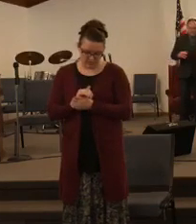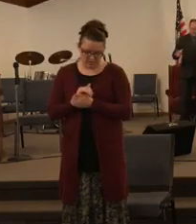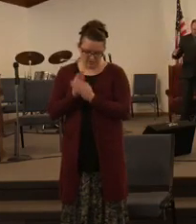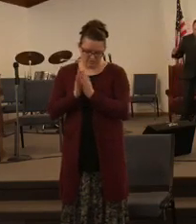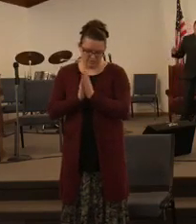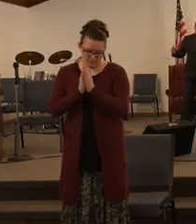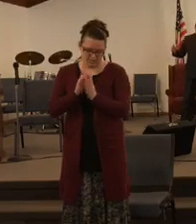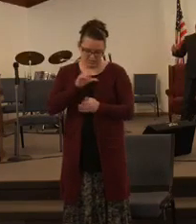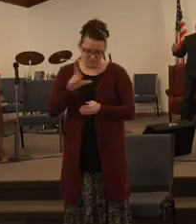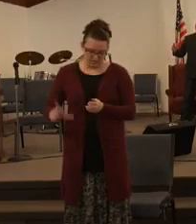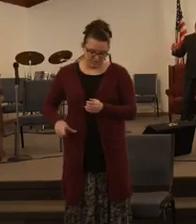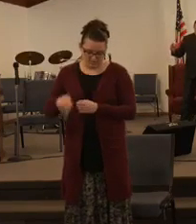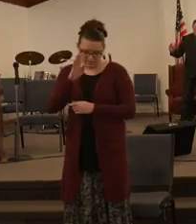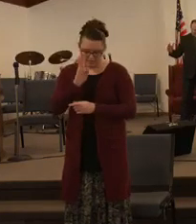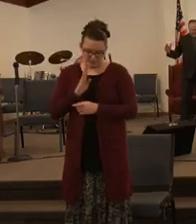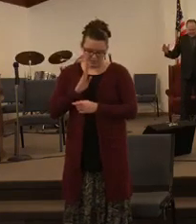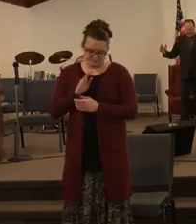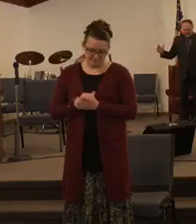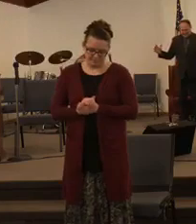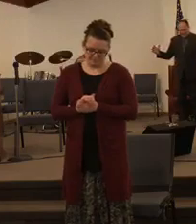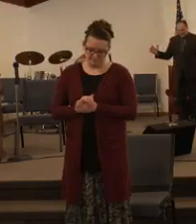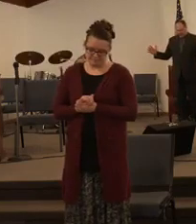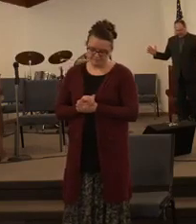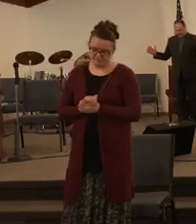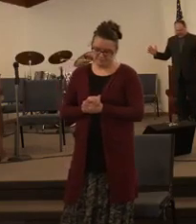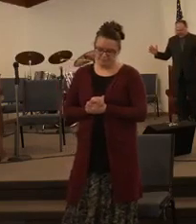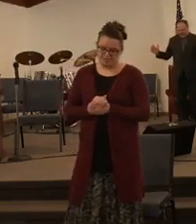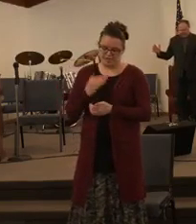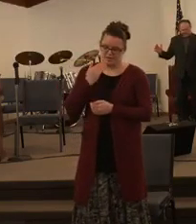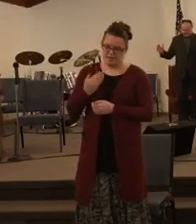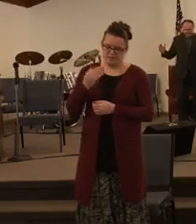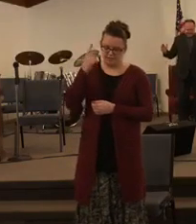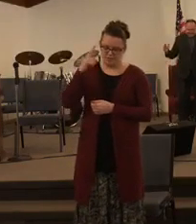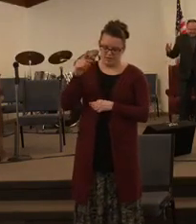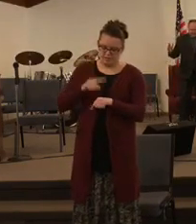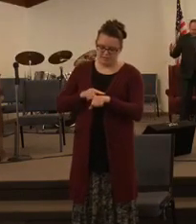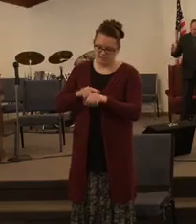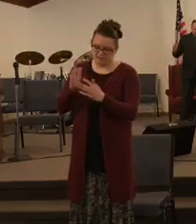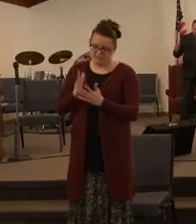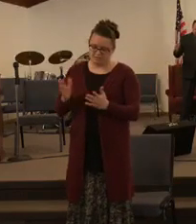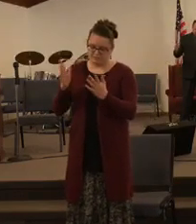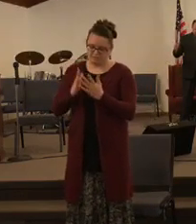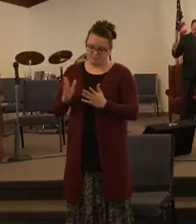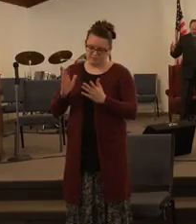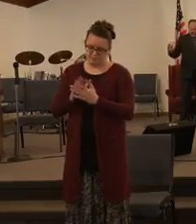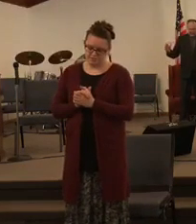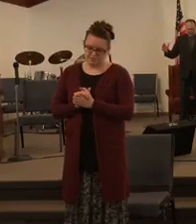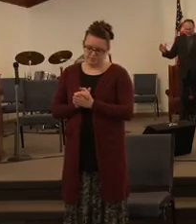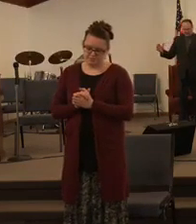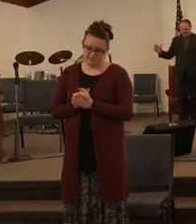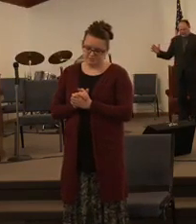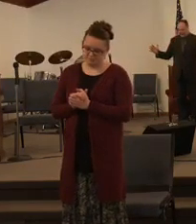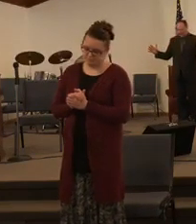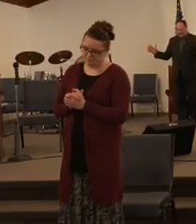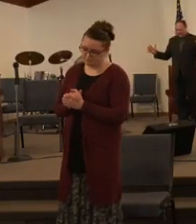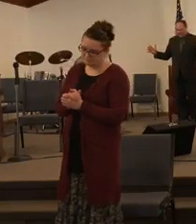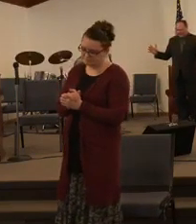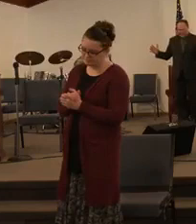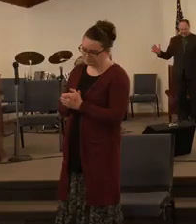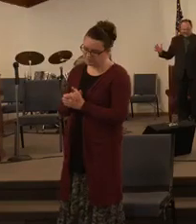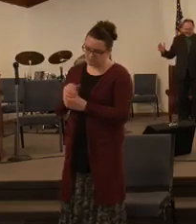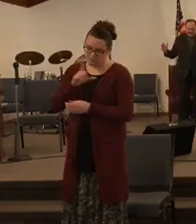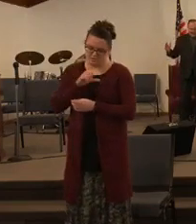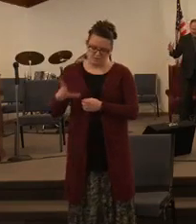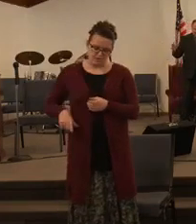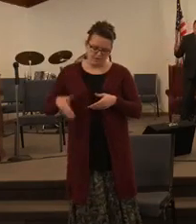Jesus we thank you Lord this evening for the time you have given us to be here to break this bread of life I pray Lord that